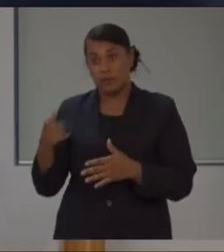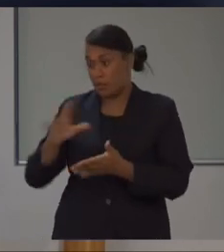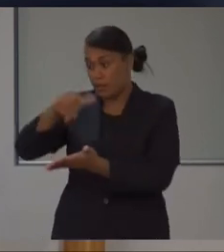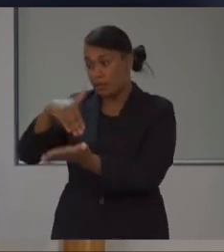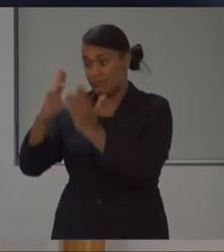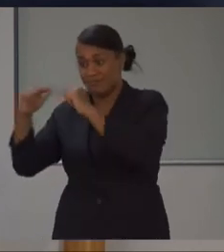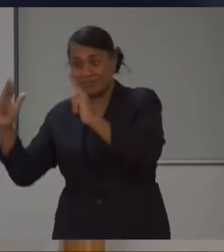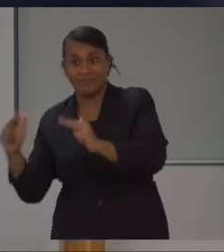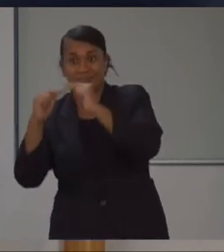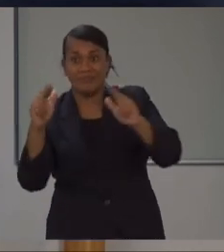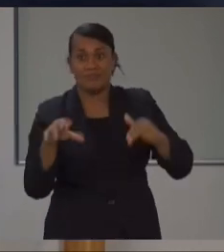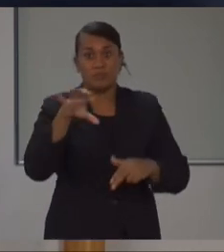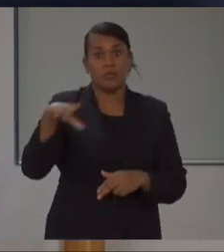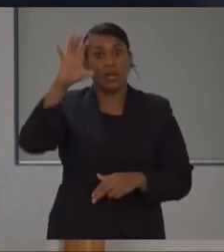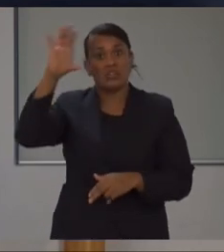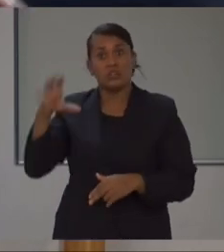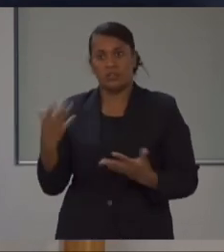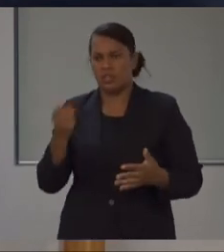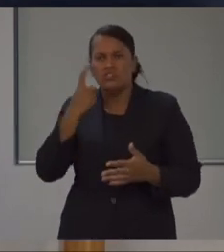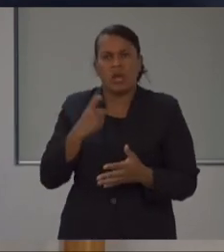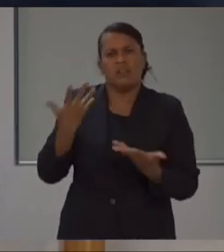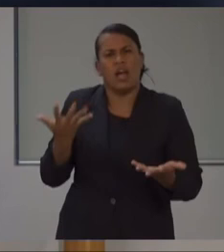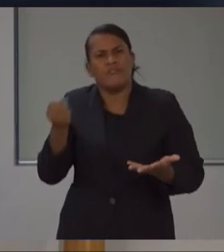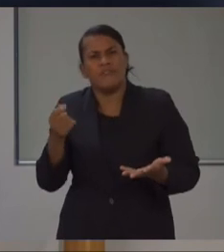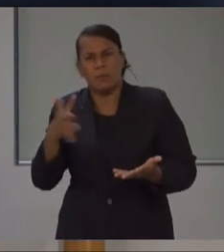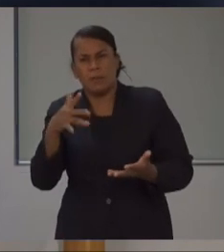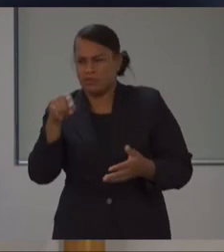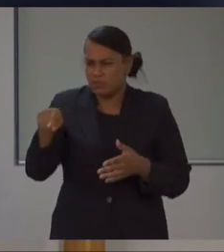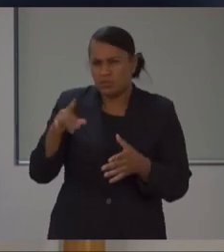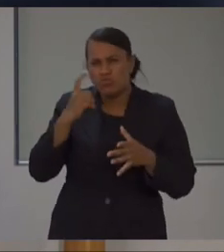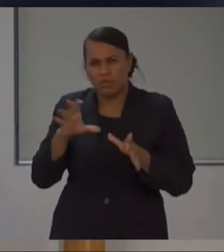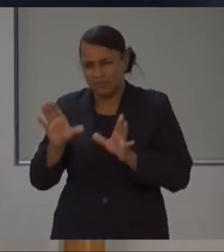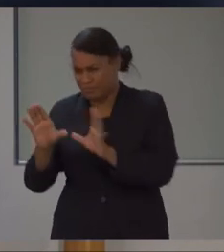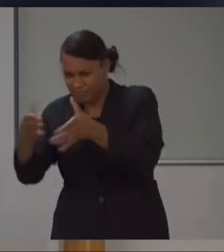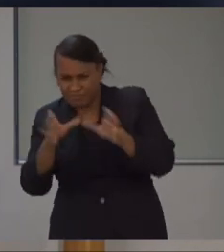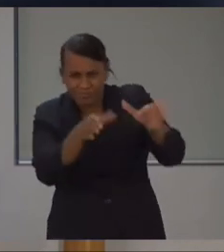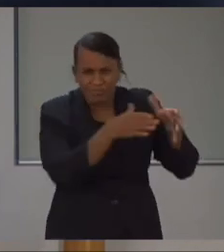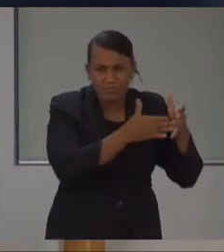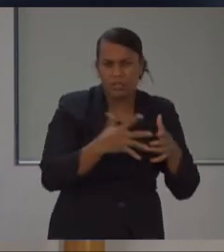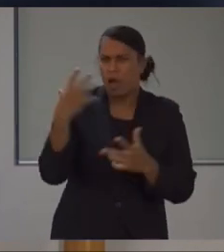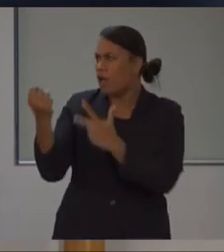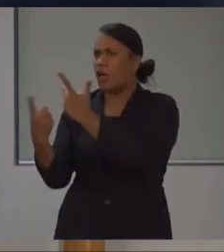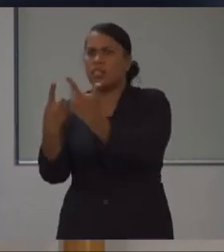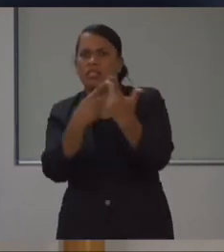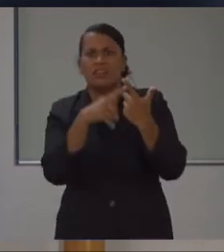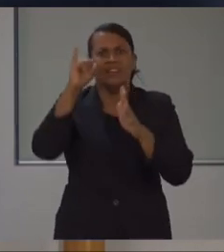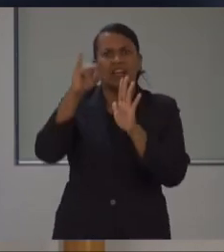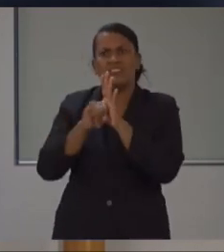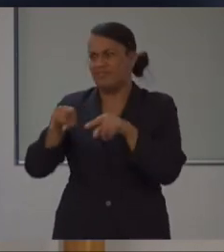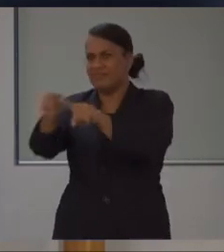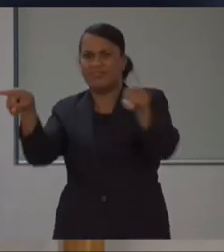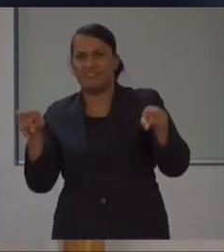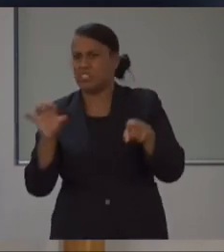to try and pick out if there's an outlier outside of that cluster link based on the important cases. So far, we haven't seen one.